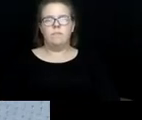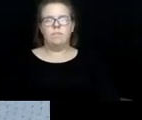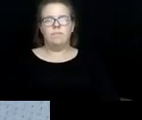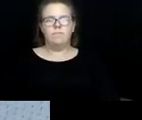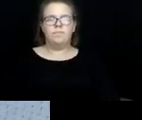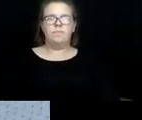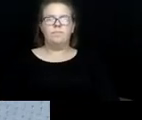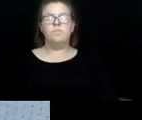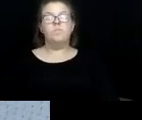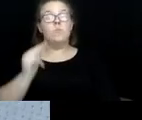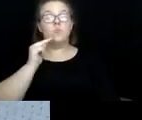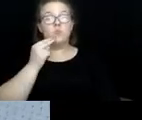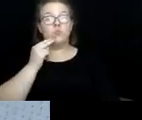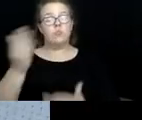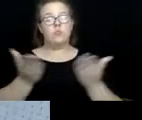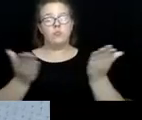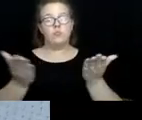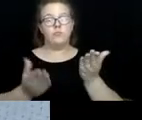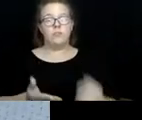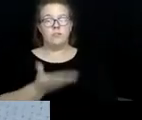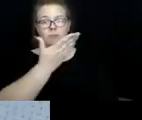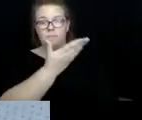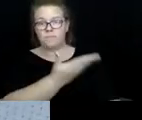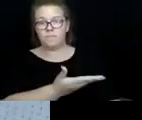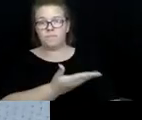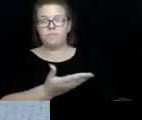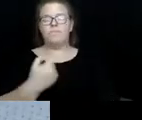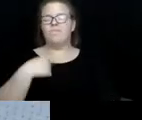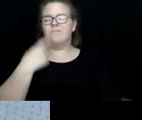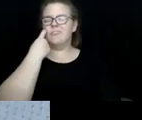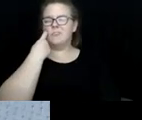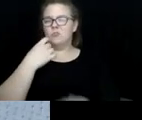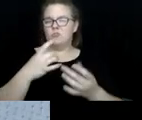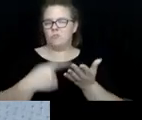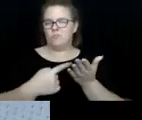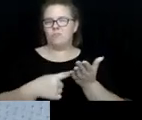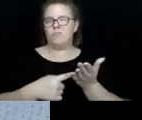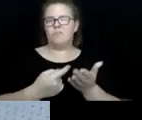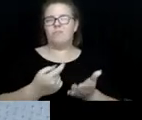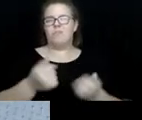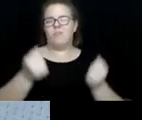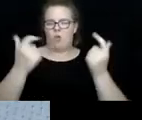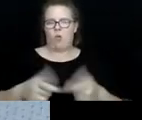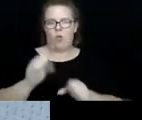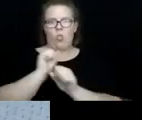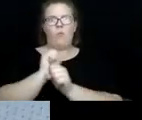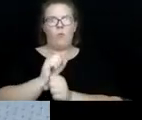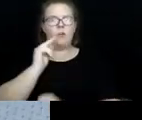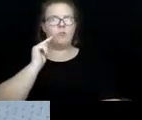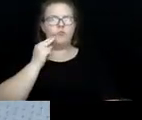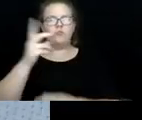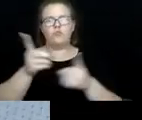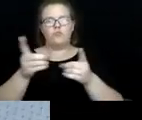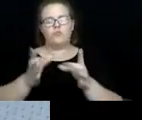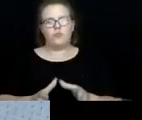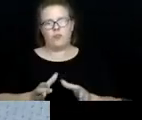Our nutrition services. You heard me just talk a few minutes earlier about all of the work our nutrition director and